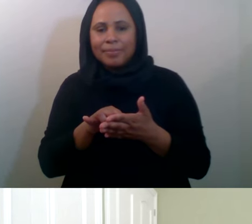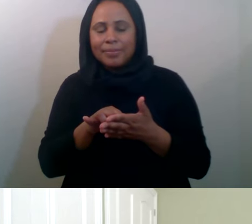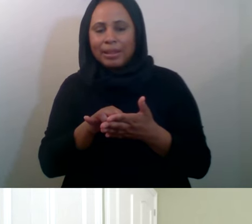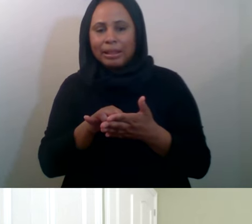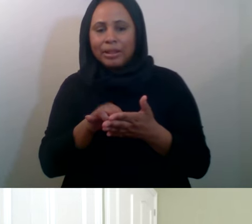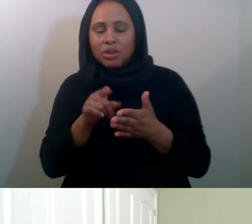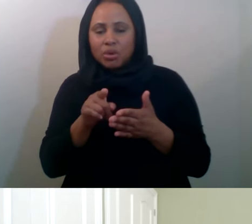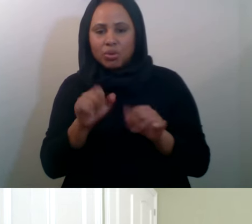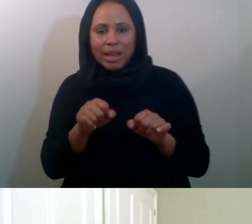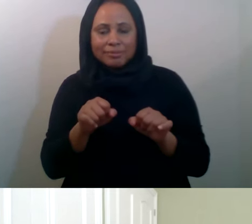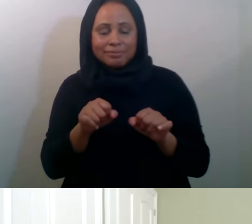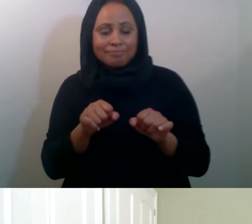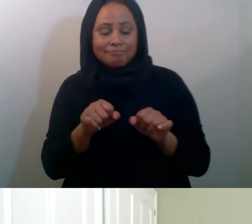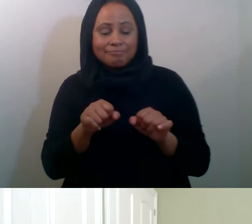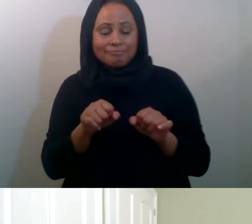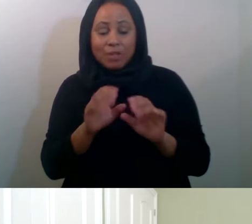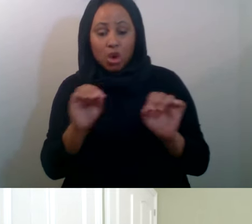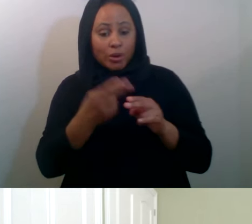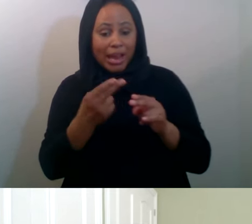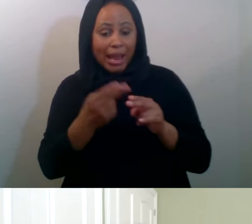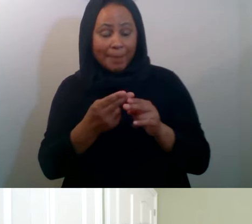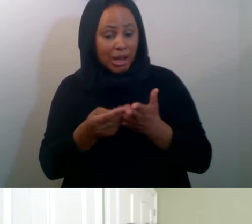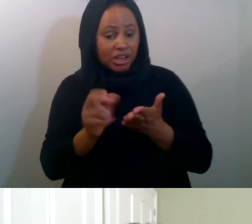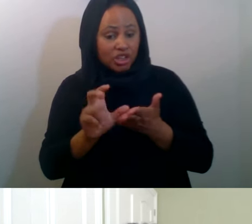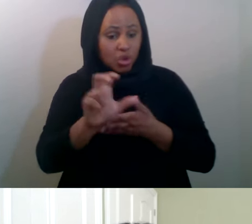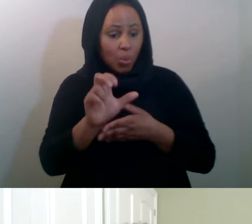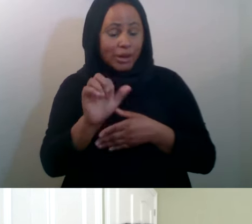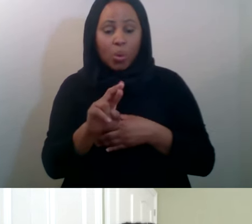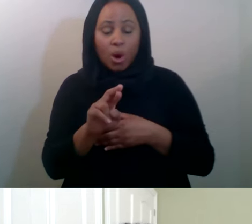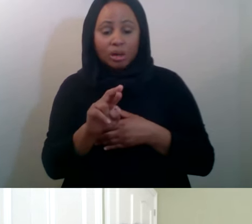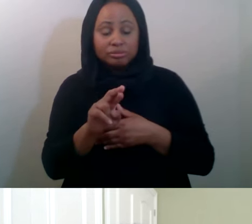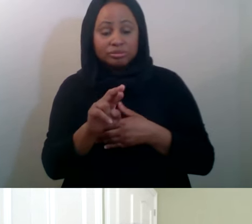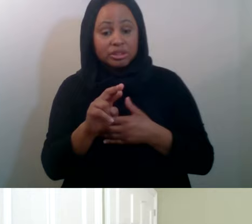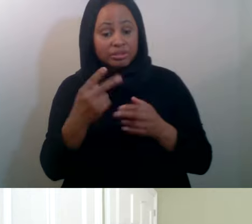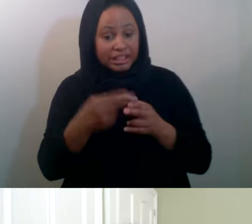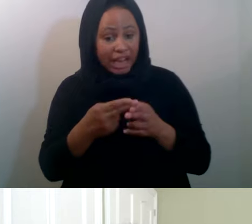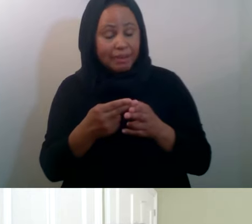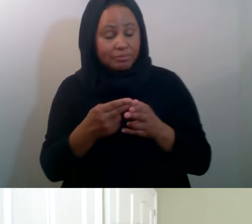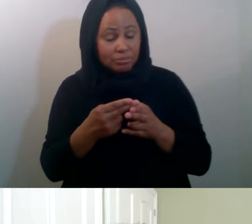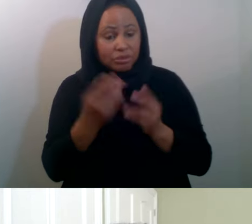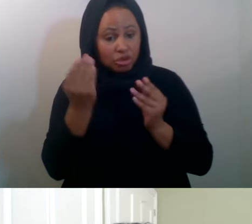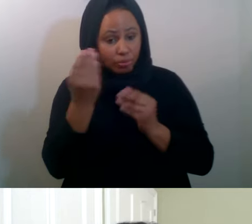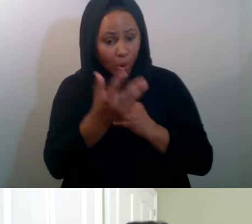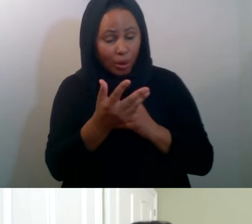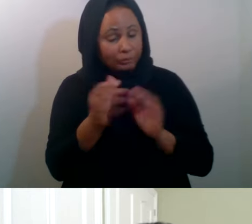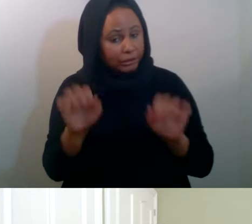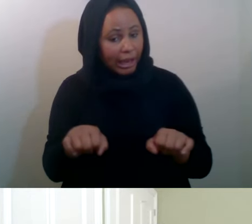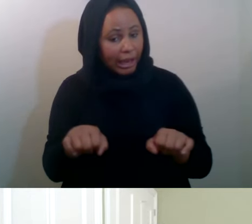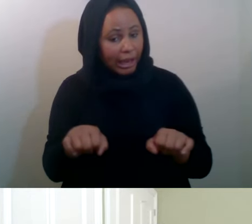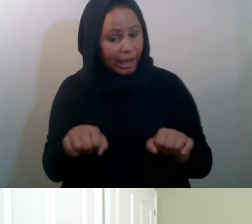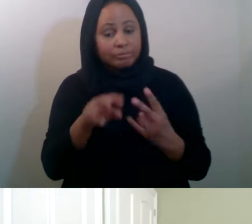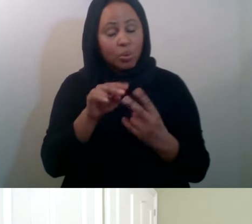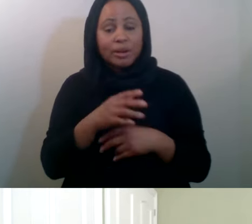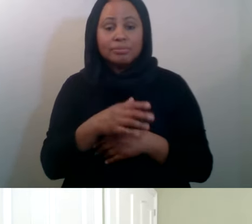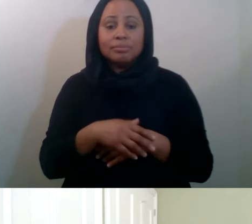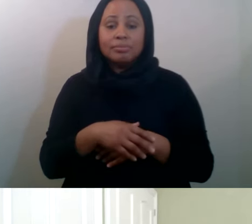anonymous. Uh, you can support a lot of efforts. Of course, I'm still, you know, even though there's launch good, I'm still biased of the